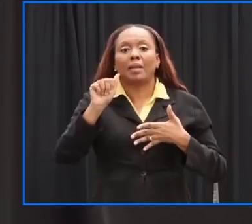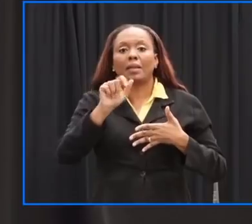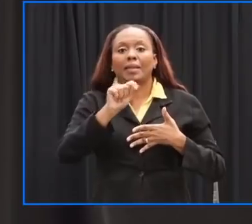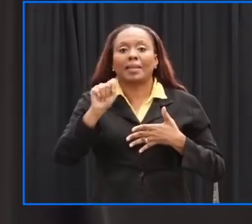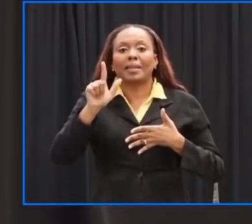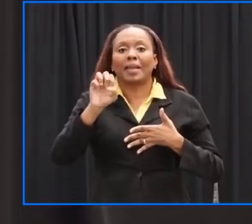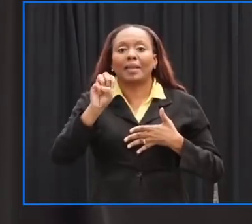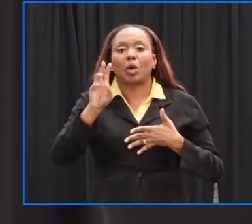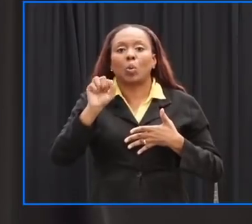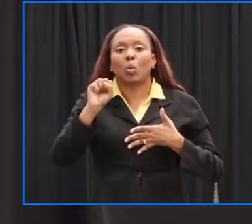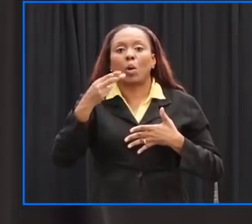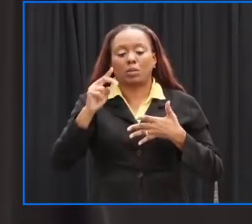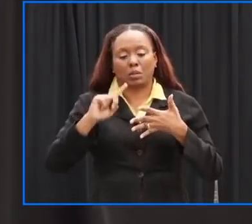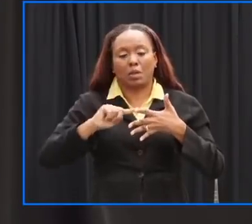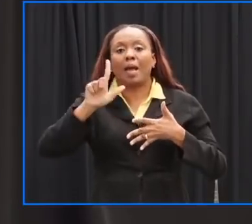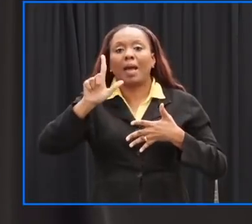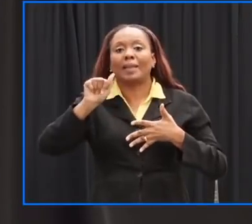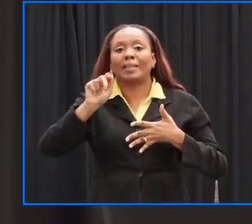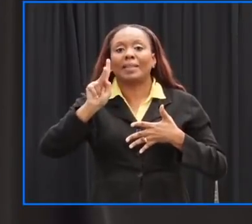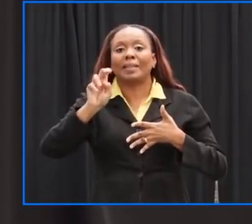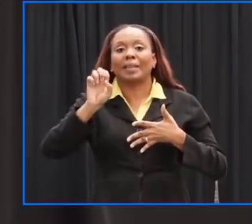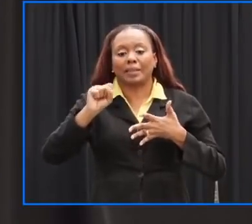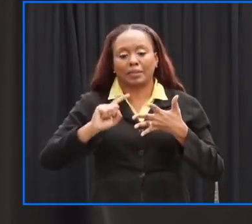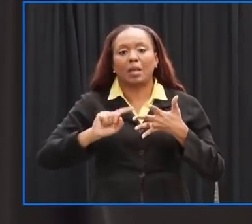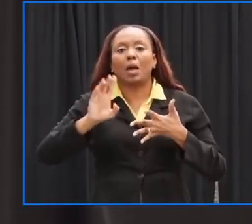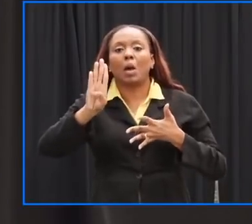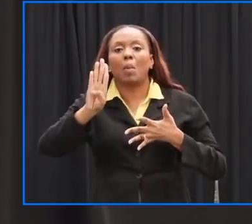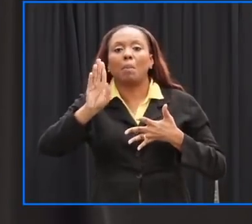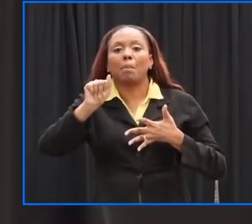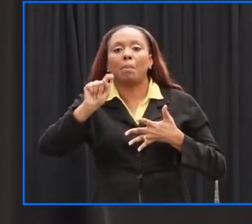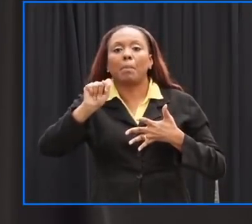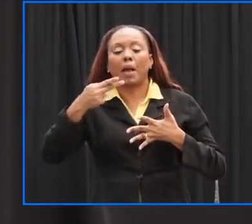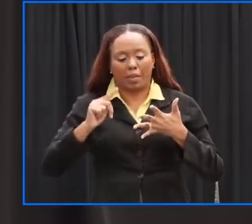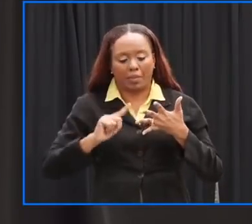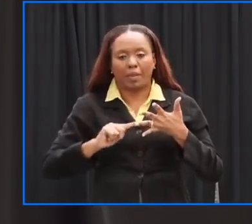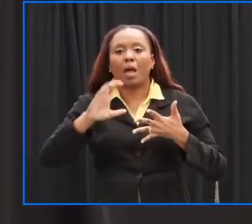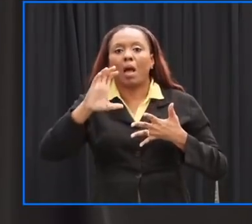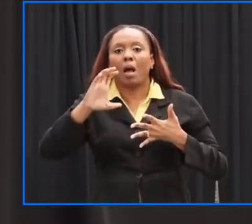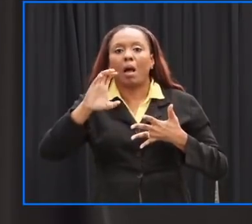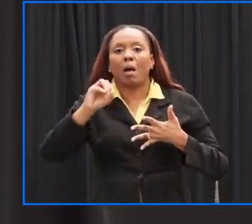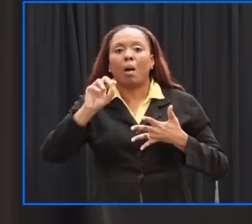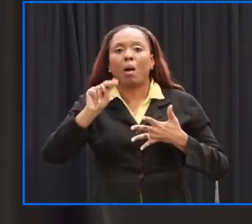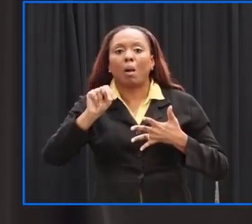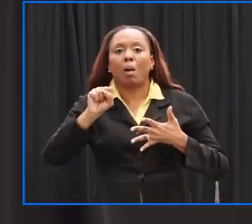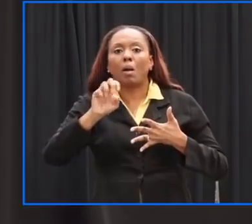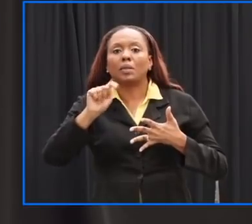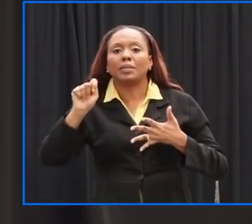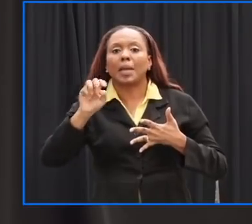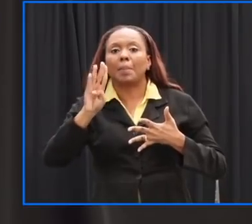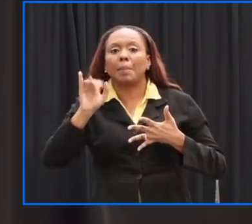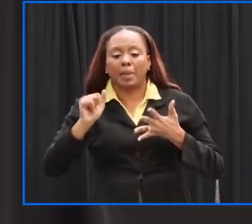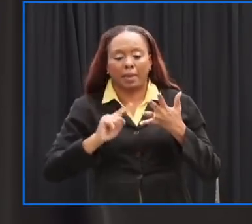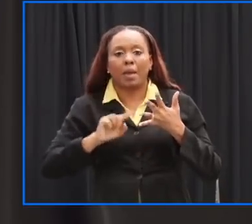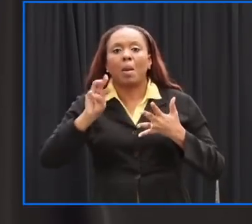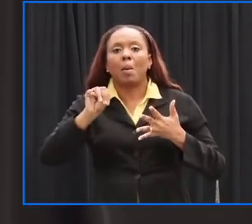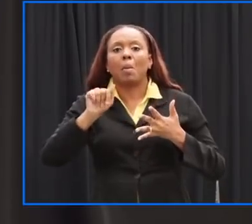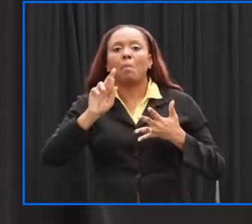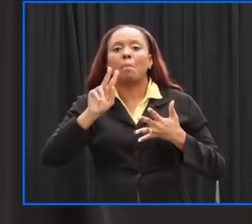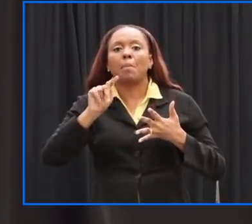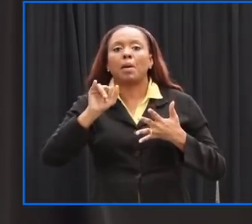wash lakes bath concept bay martins bay